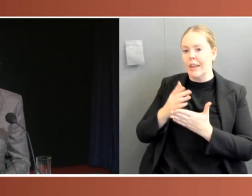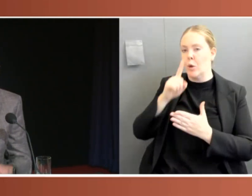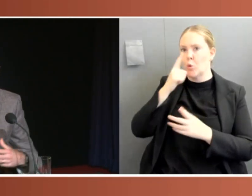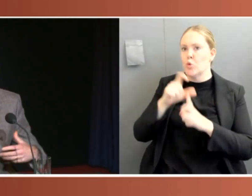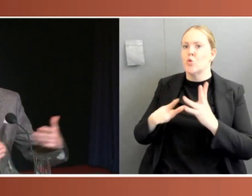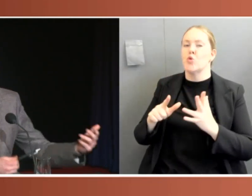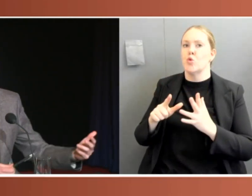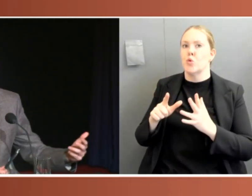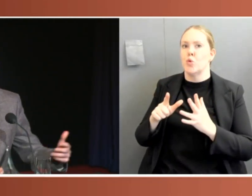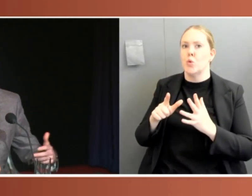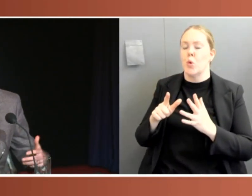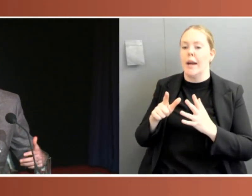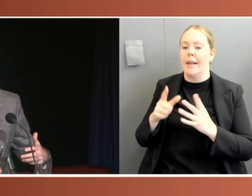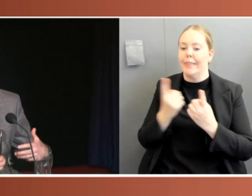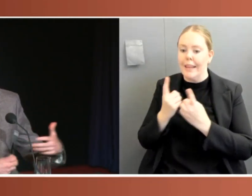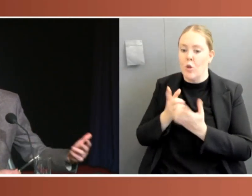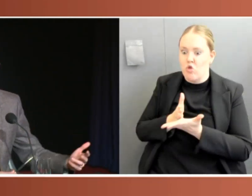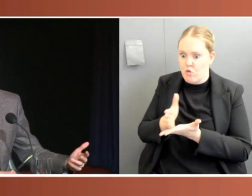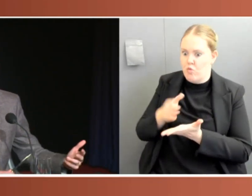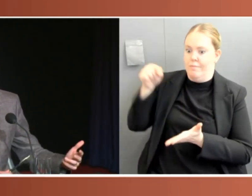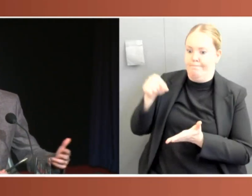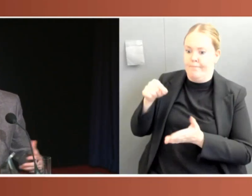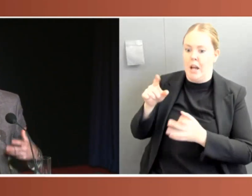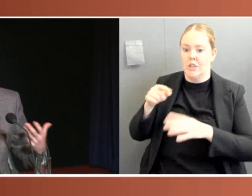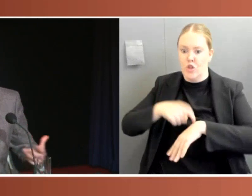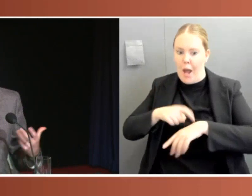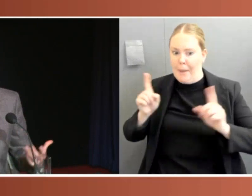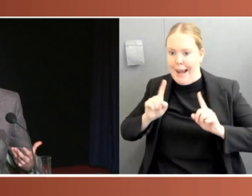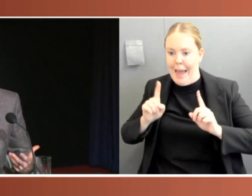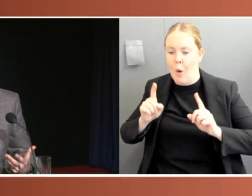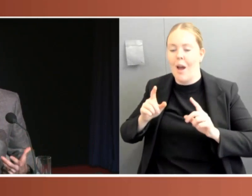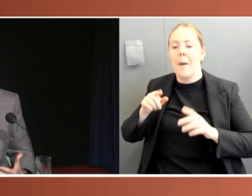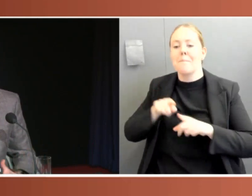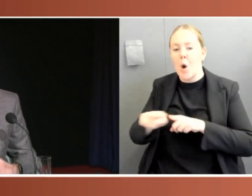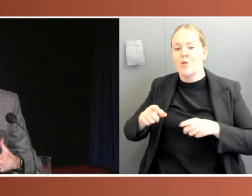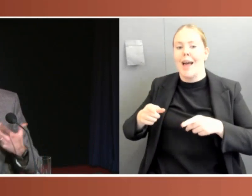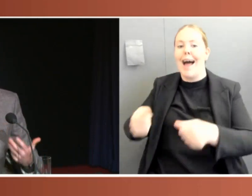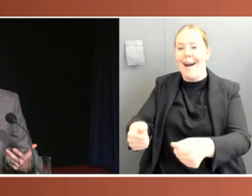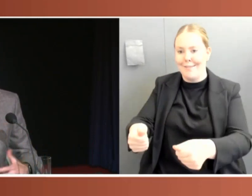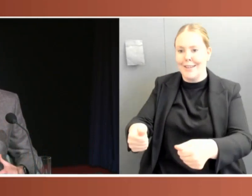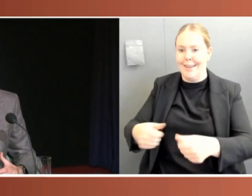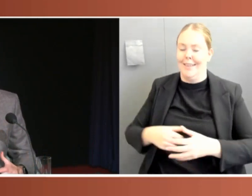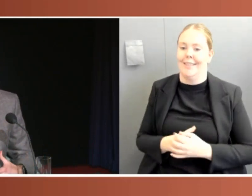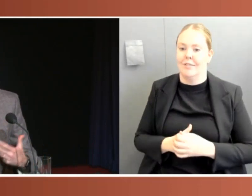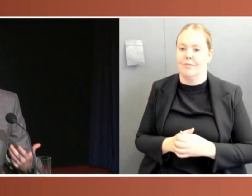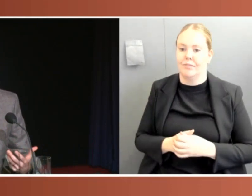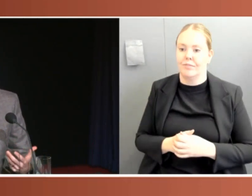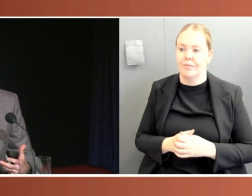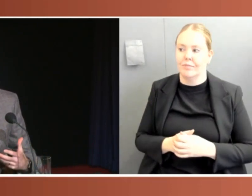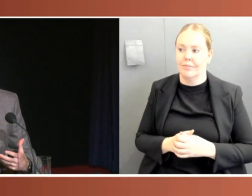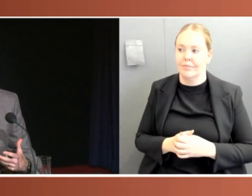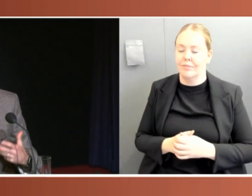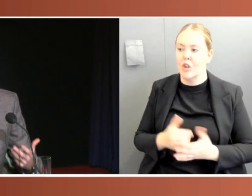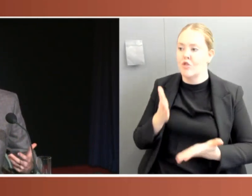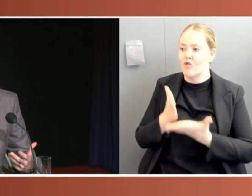determination had been made. was a legislative instrument for many months at that point. There's nothing really that the Committee can do except to publicise it and inform people that